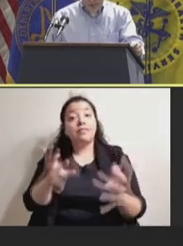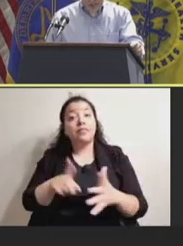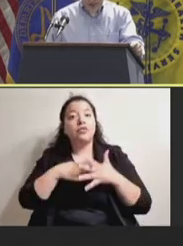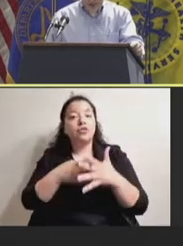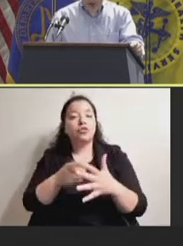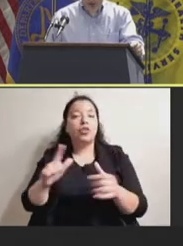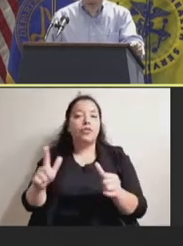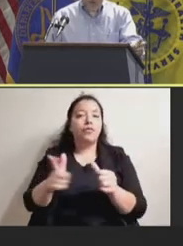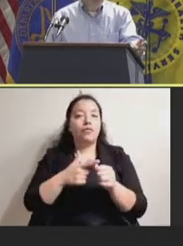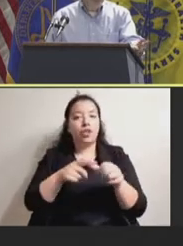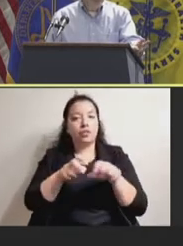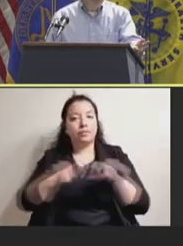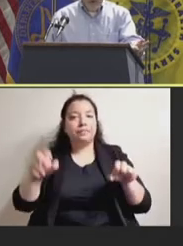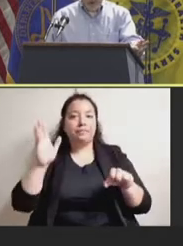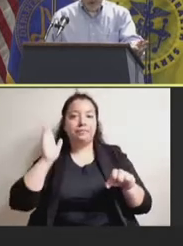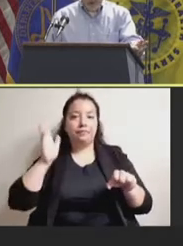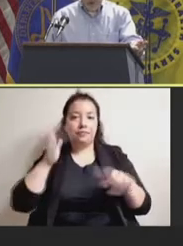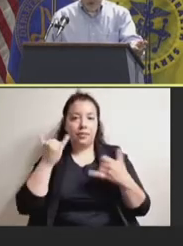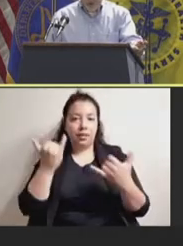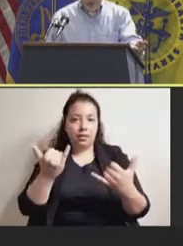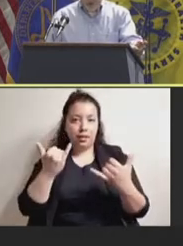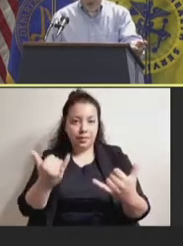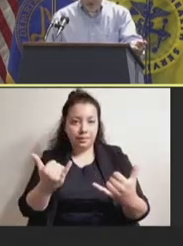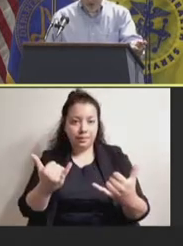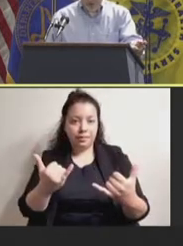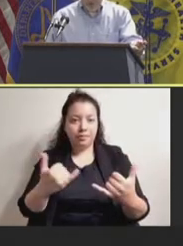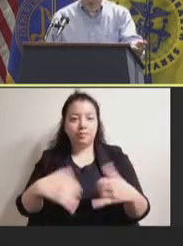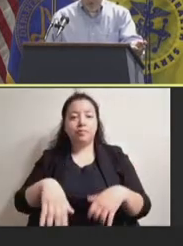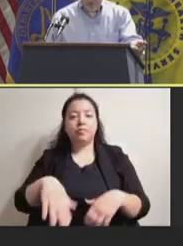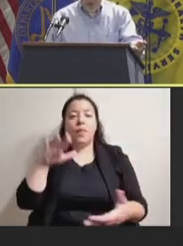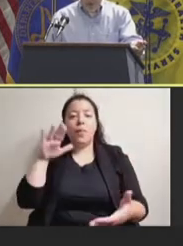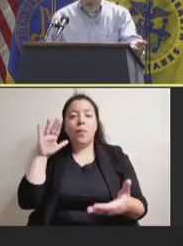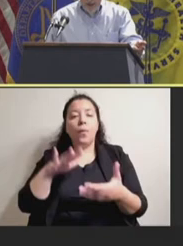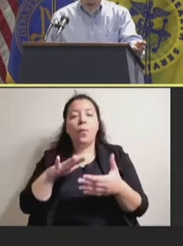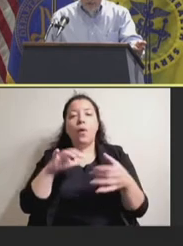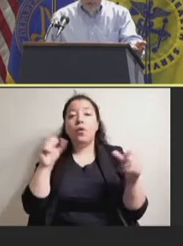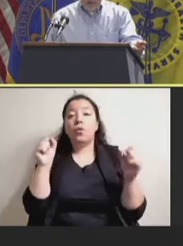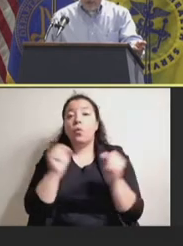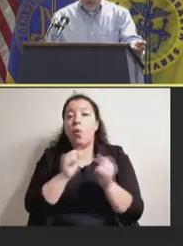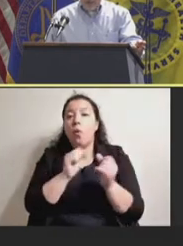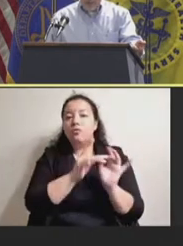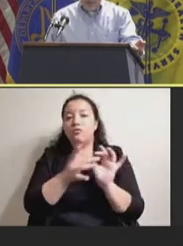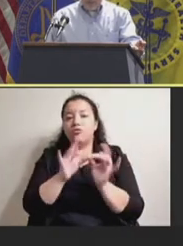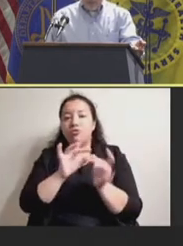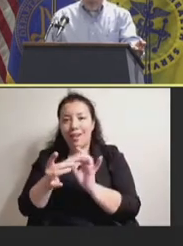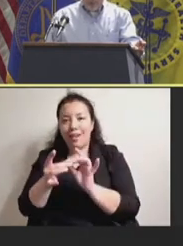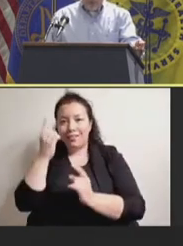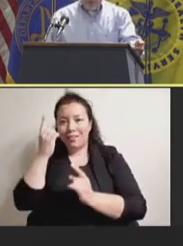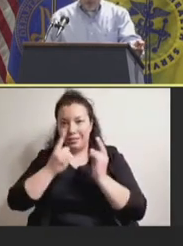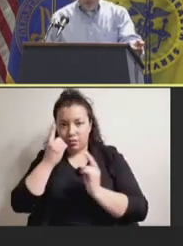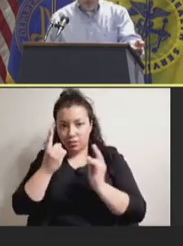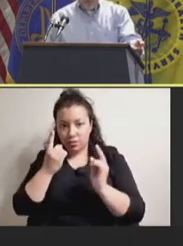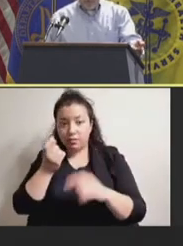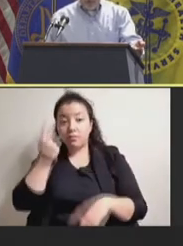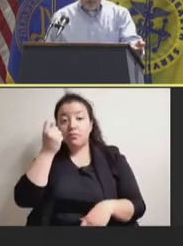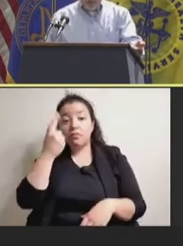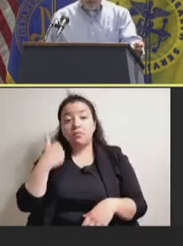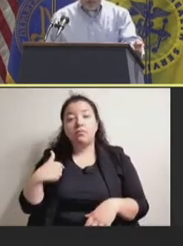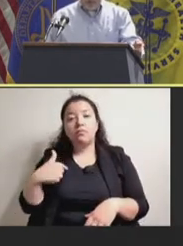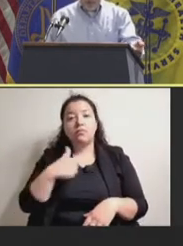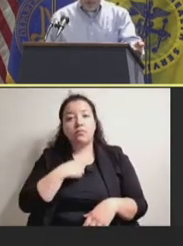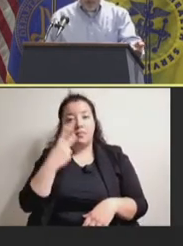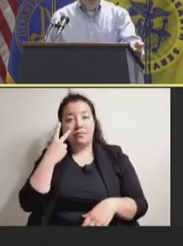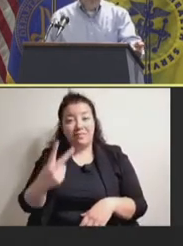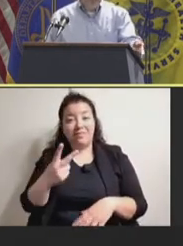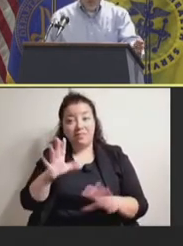day. Our first panel is easing cold chain considerations. As immunization programs expand, the role of the supply chain